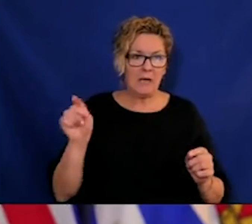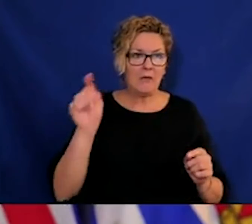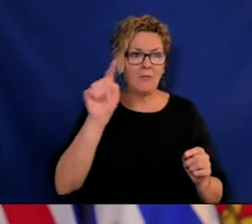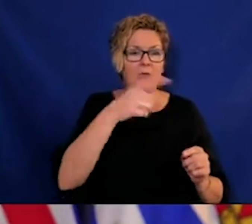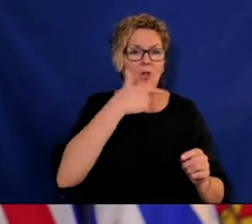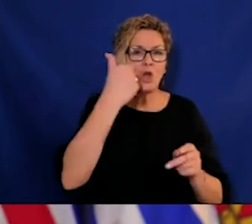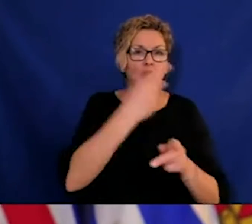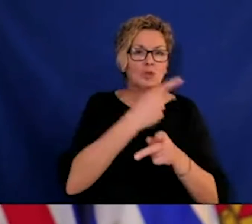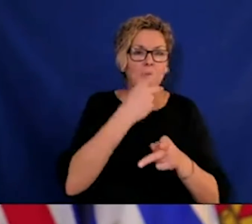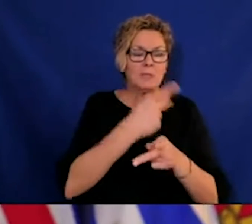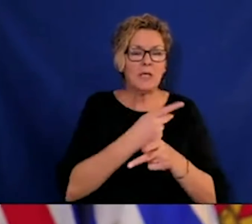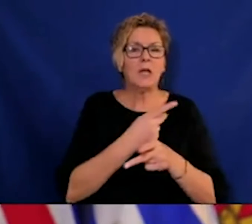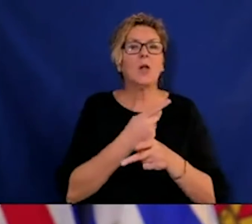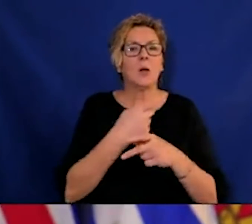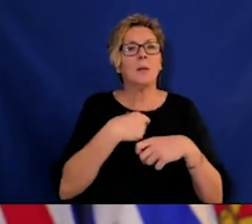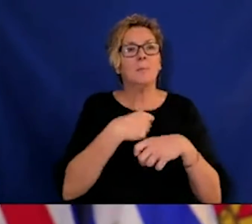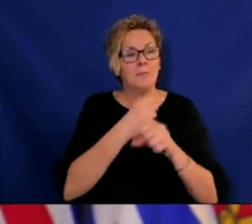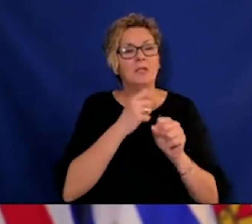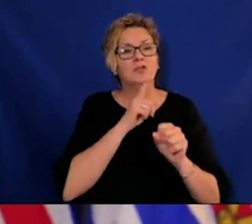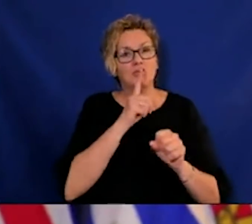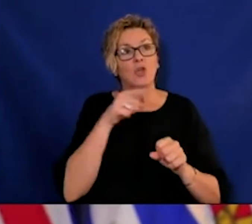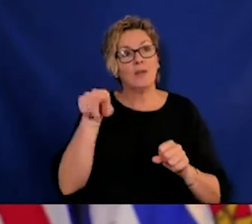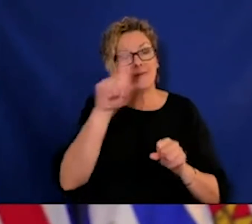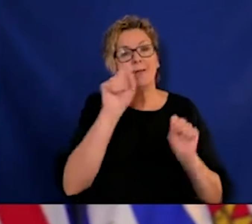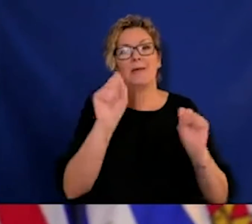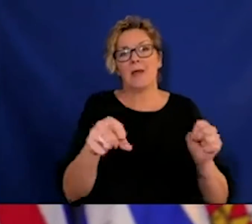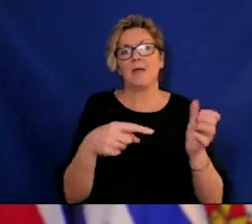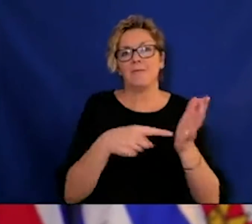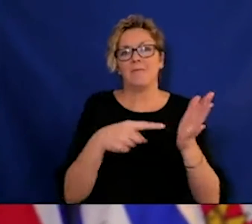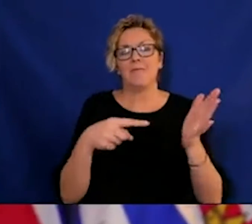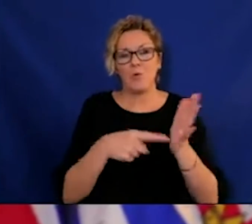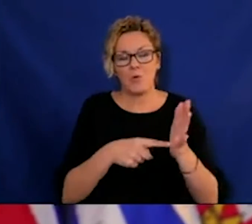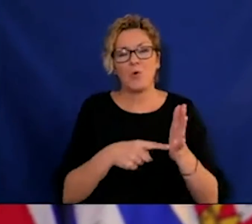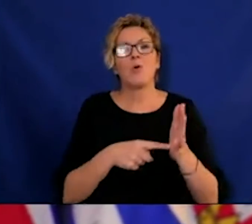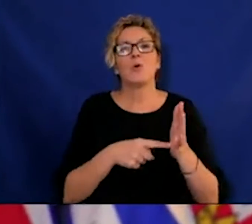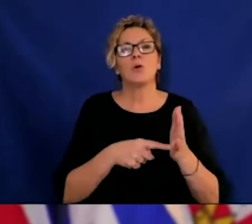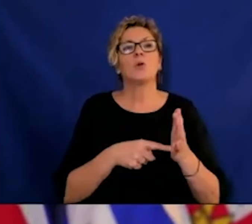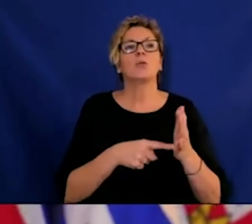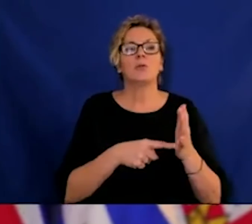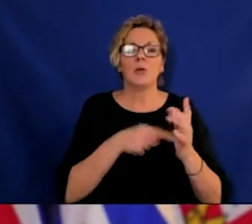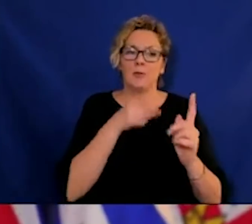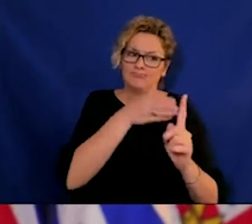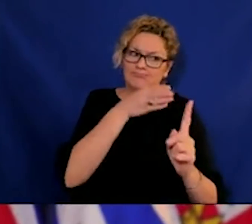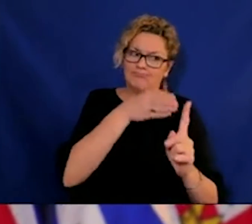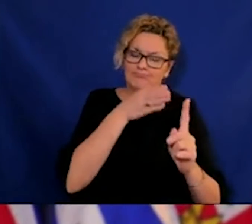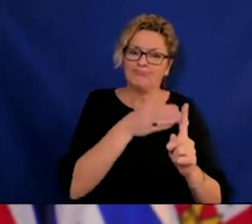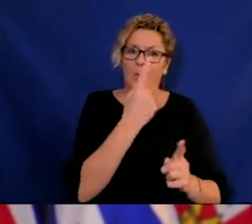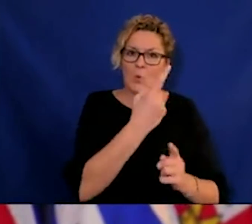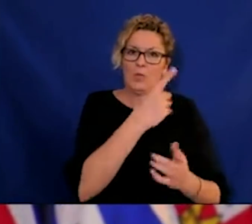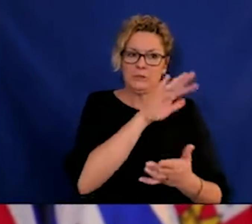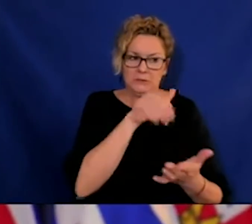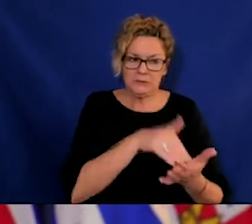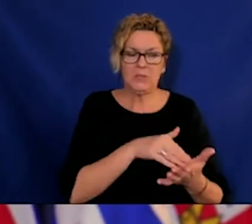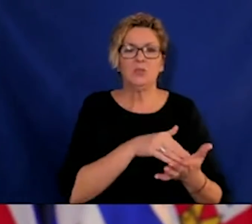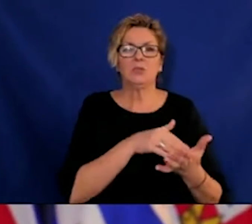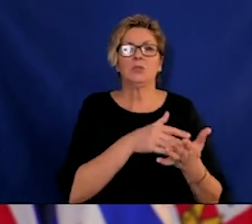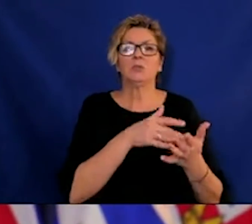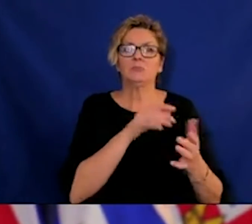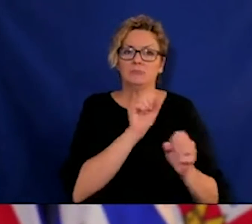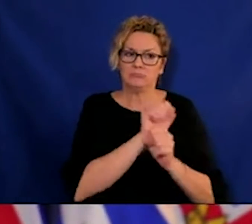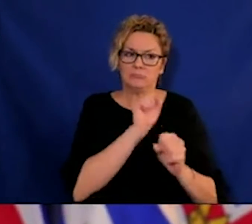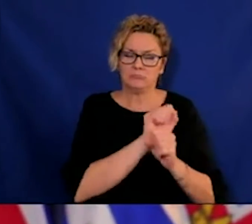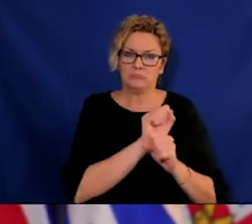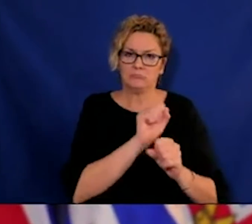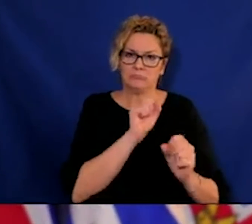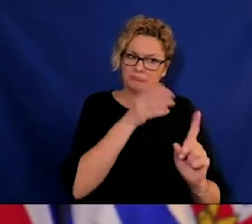a little bit about how much less than the negotiated level that many people in long-term care were being paid prior to